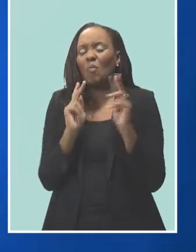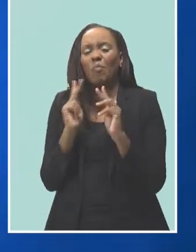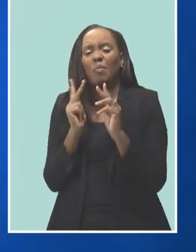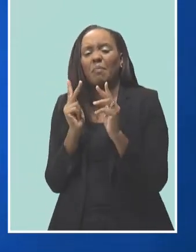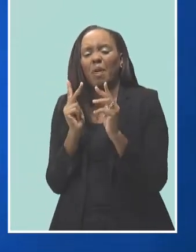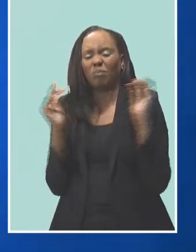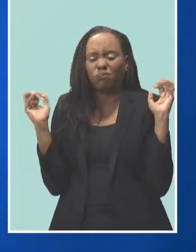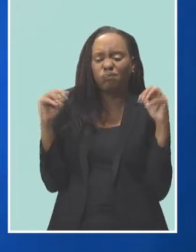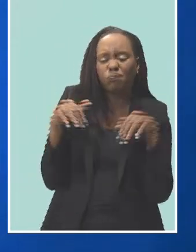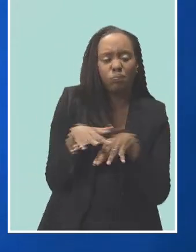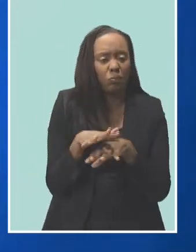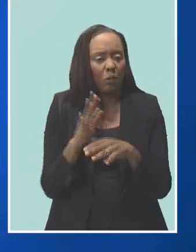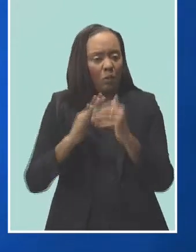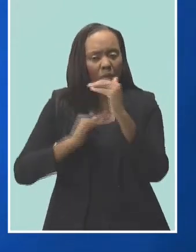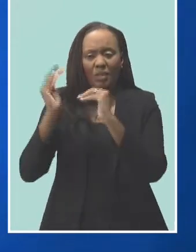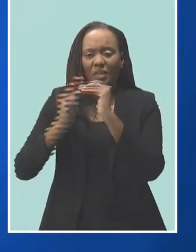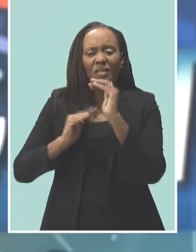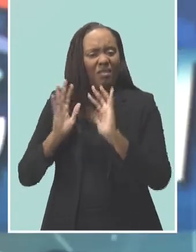buildings on this area.